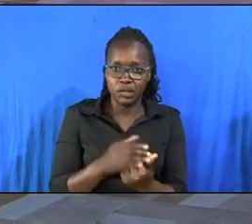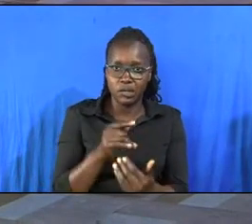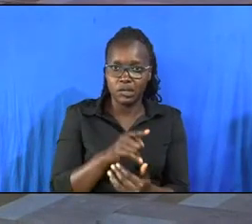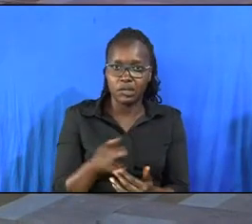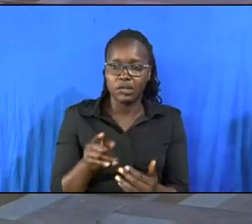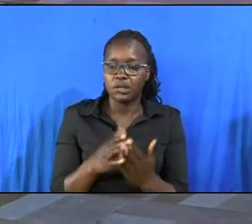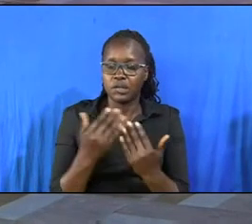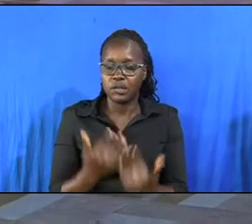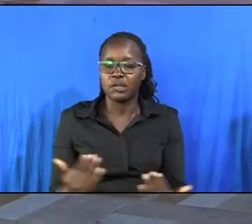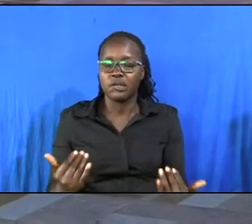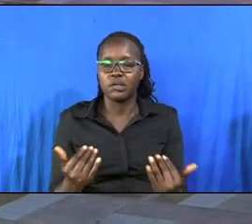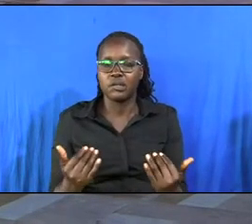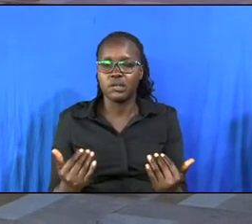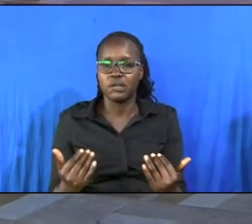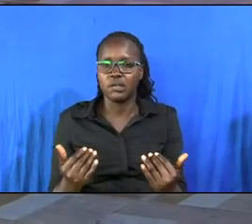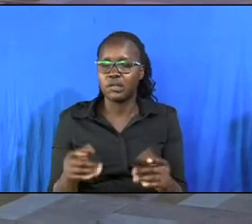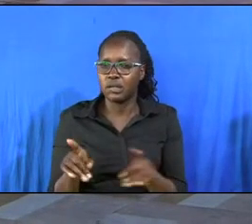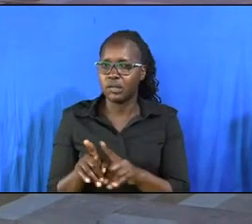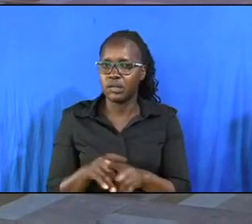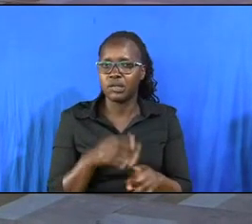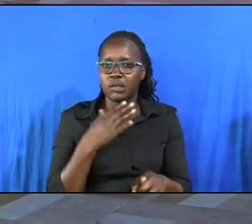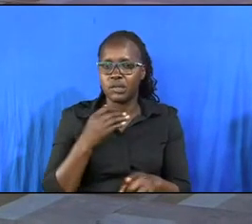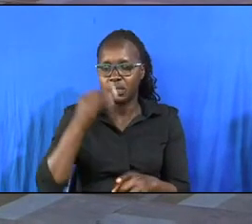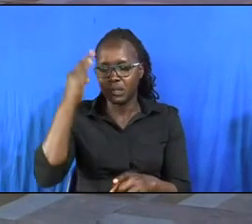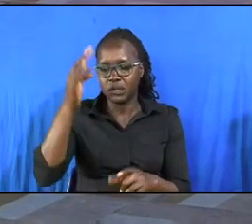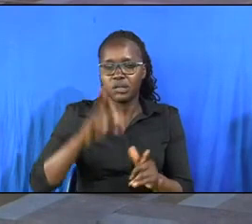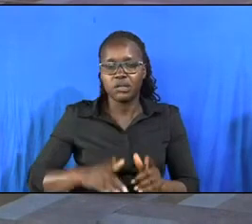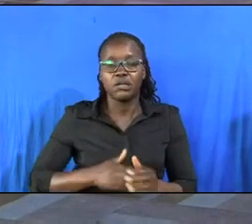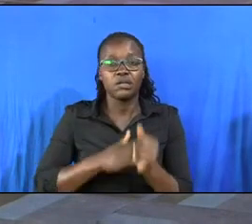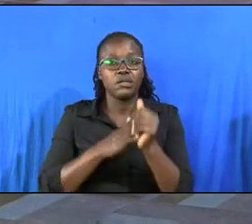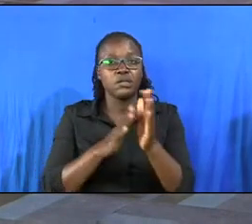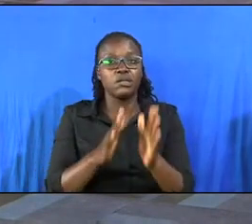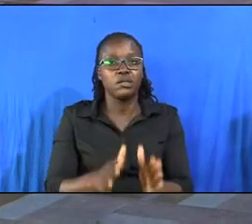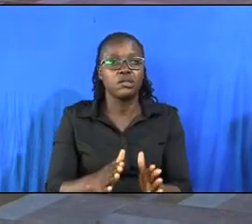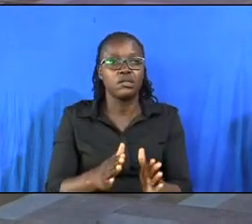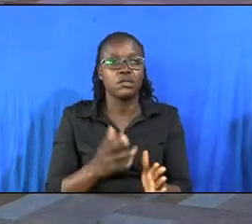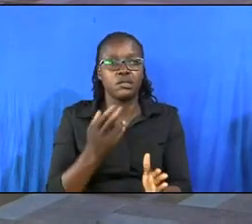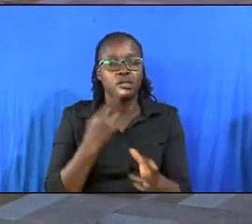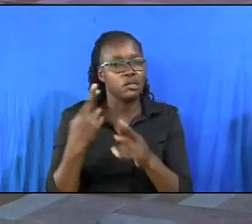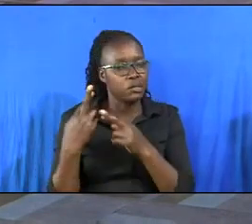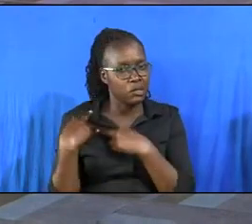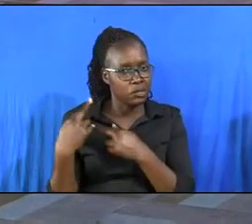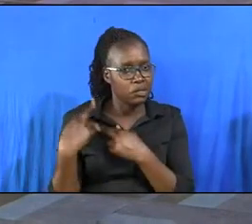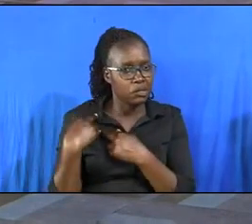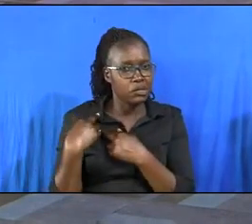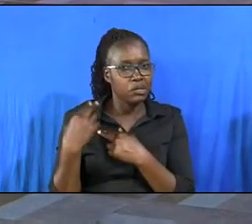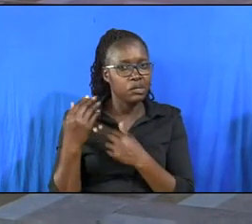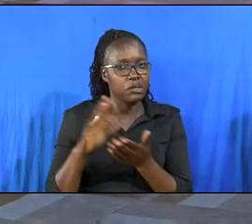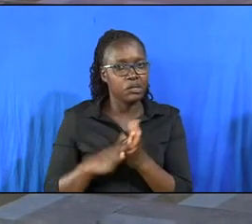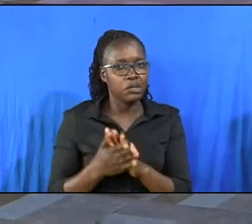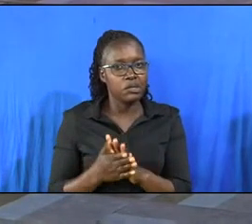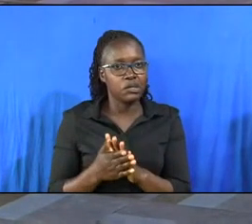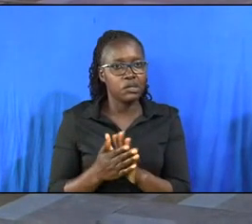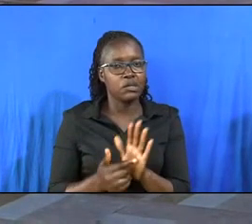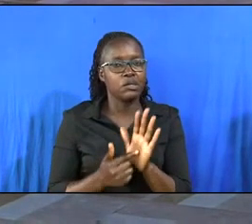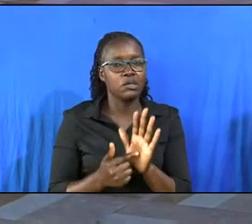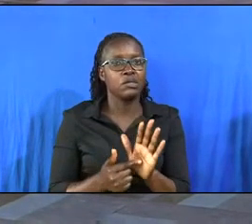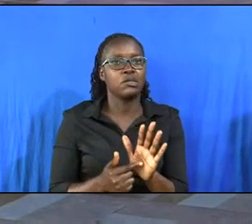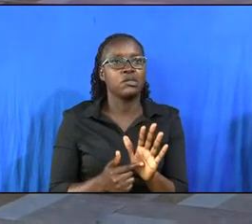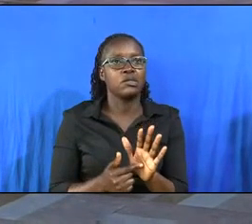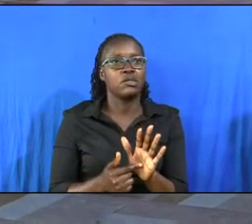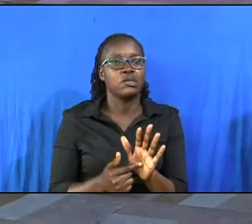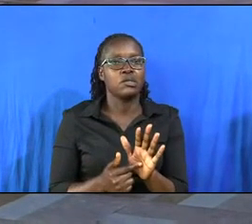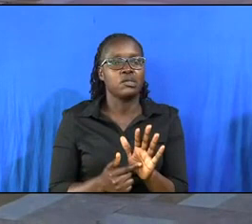these are the children that we also want to become future leaders who will be responsible. We must show them where